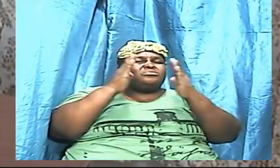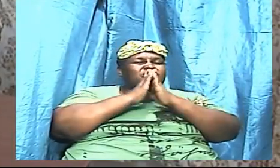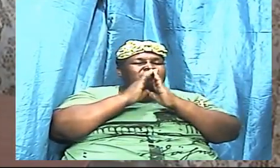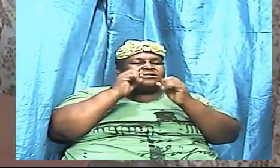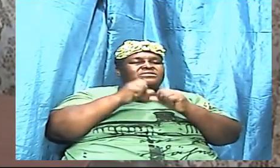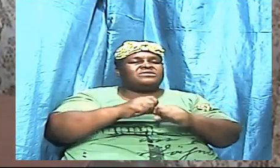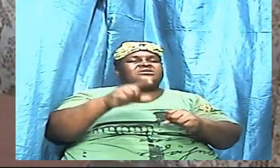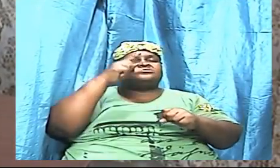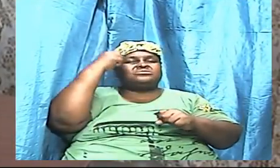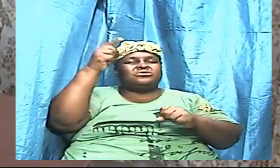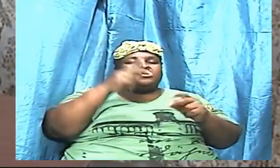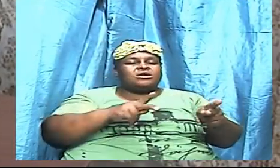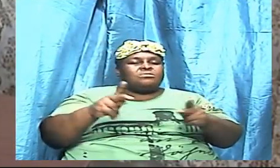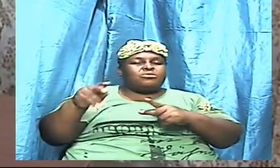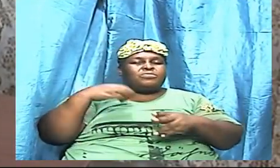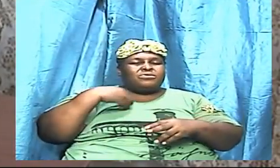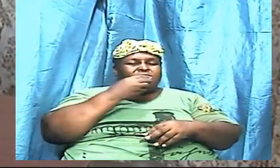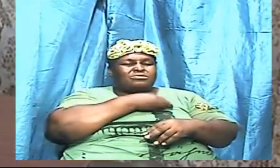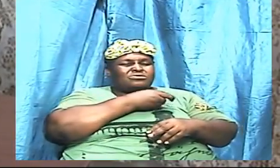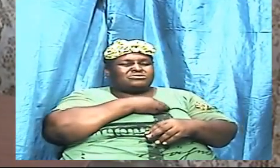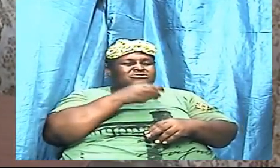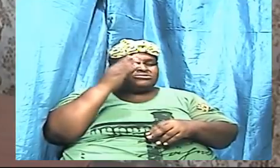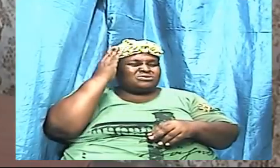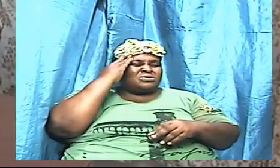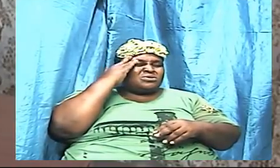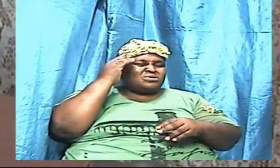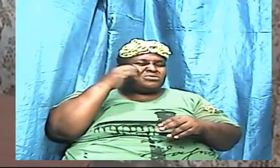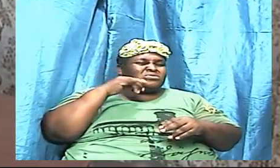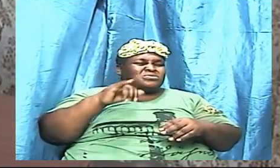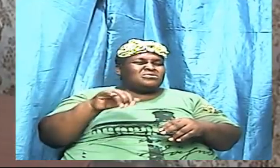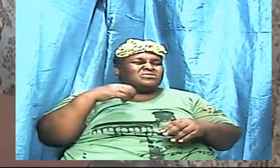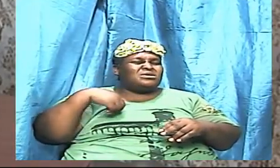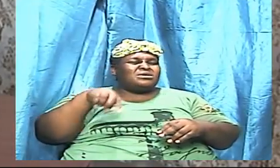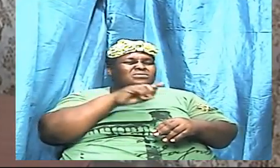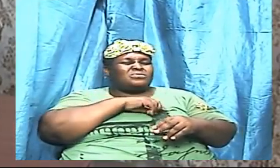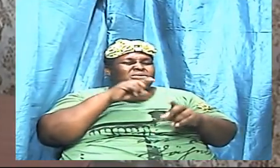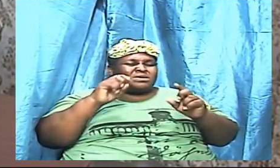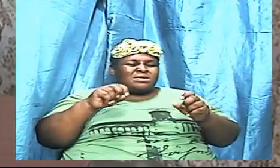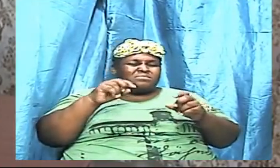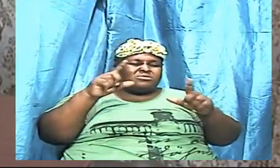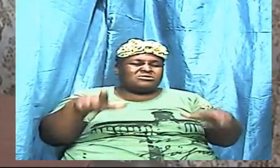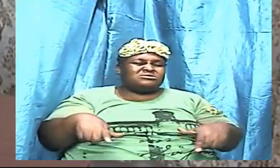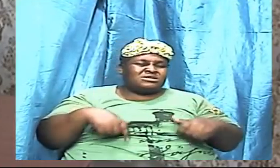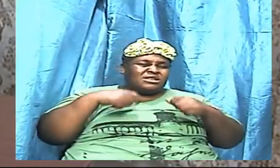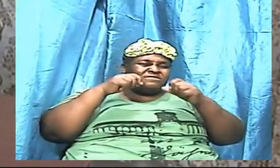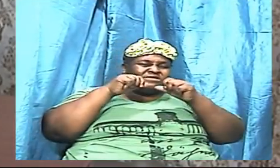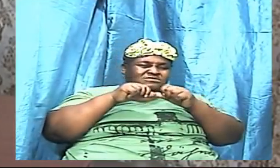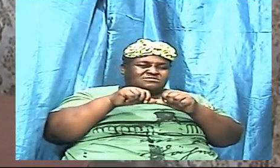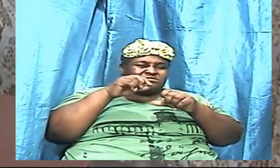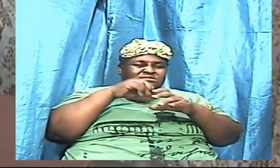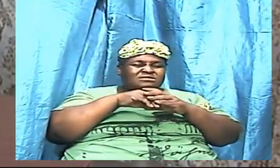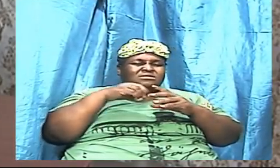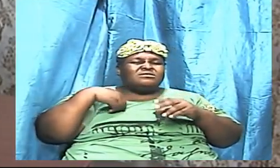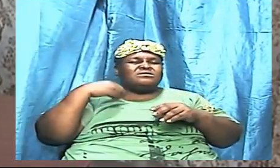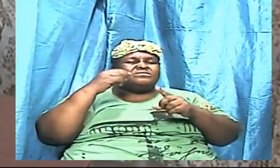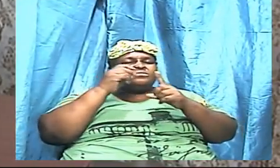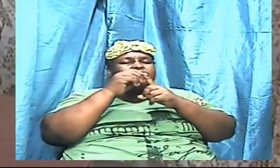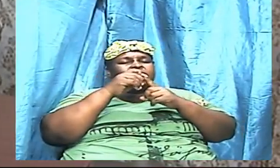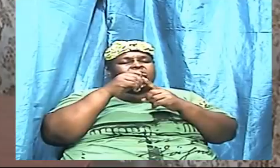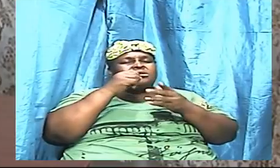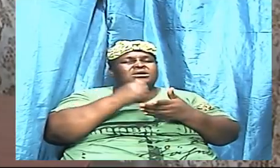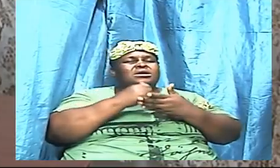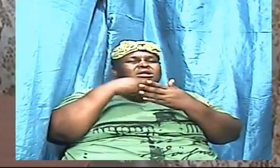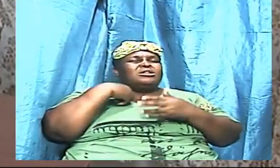that you will prepare us but we know that we must live we must abide in the word help help help